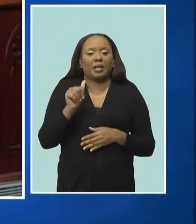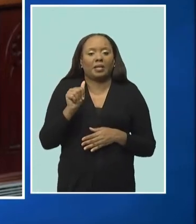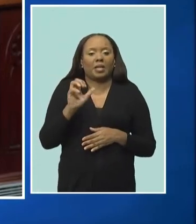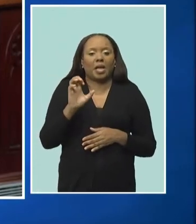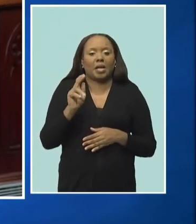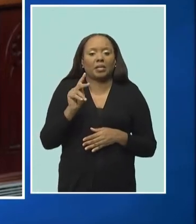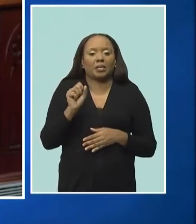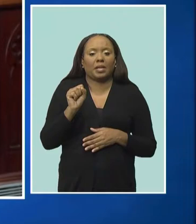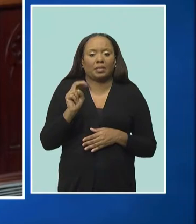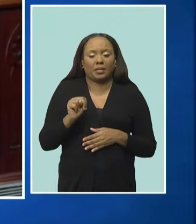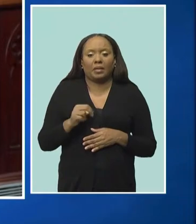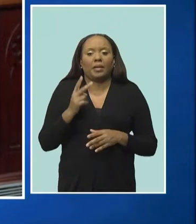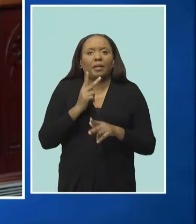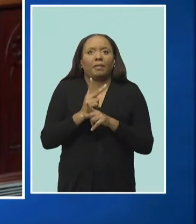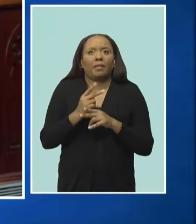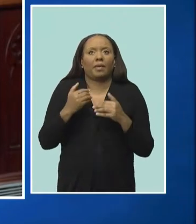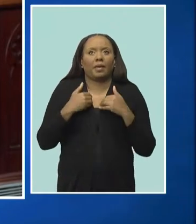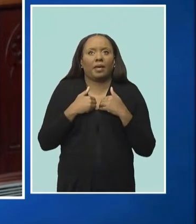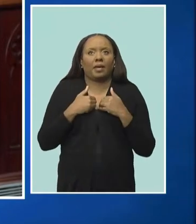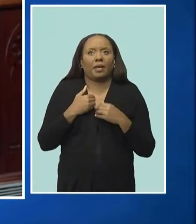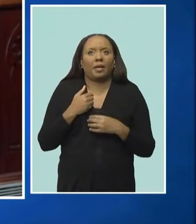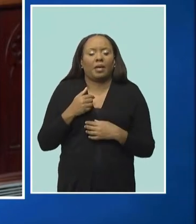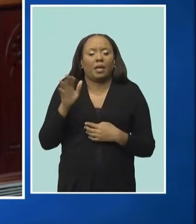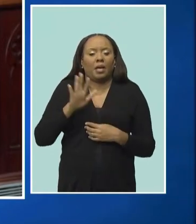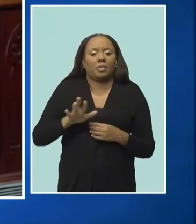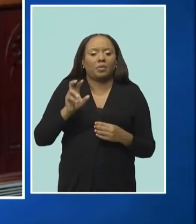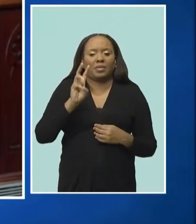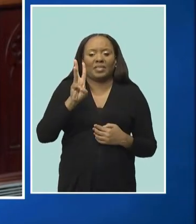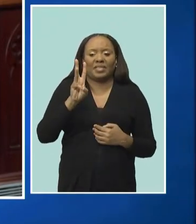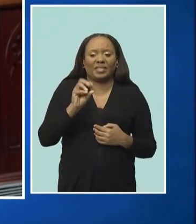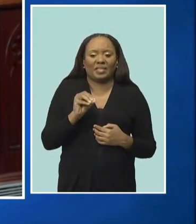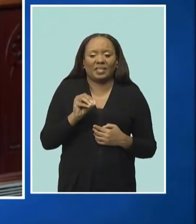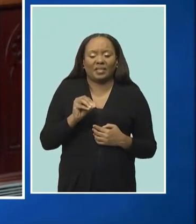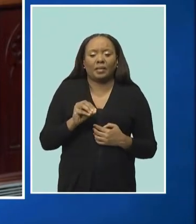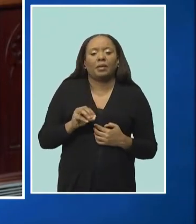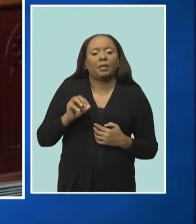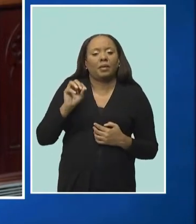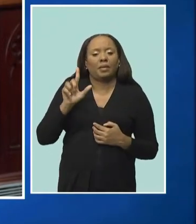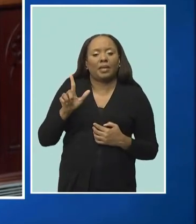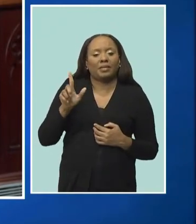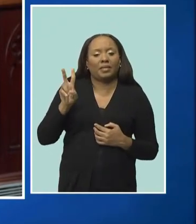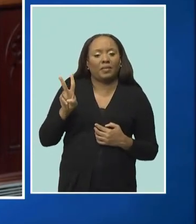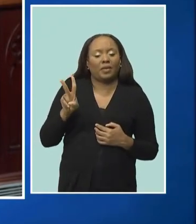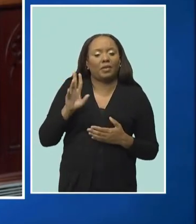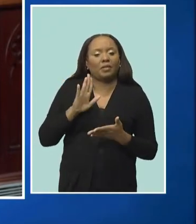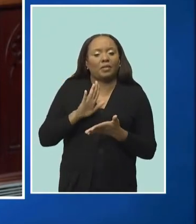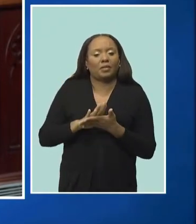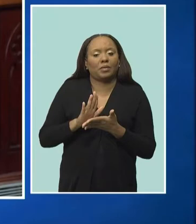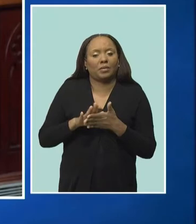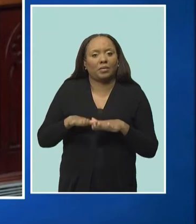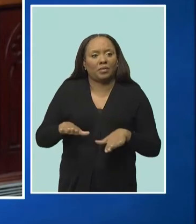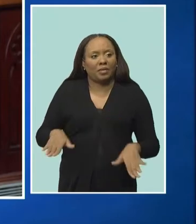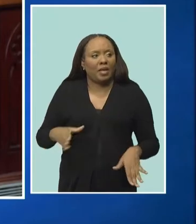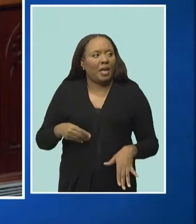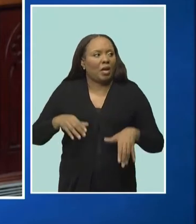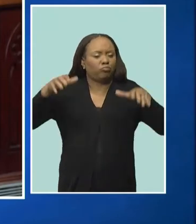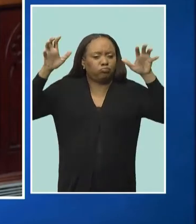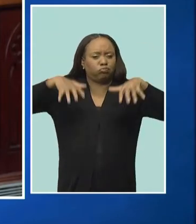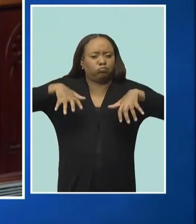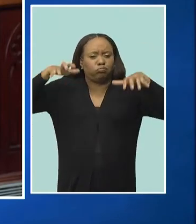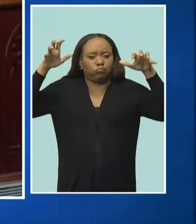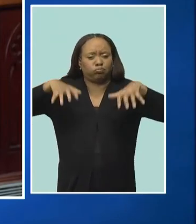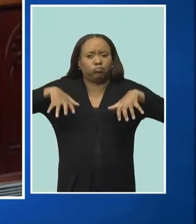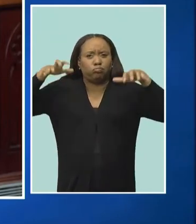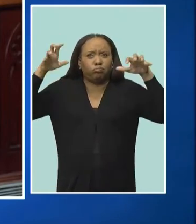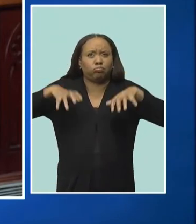the van had in about 60 Lester Vaughan school children and the rain had fallen where the water was all over the road and in